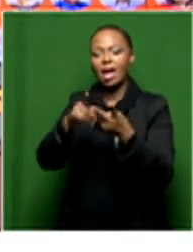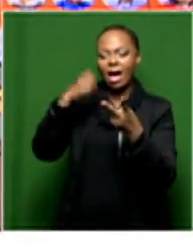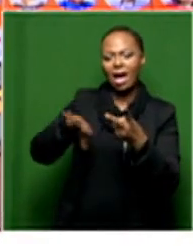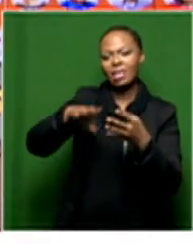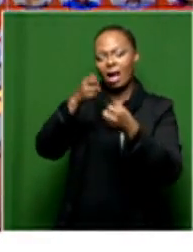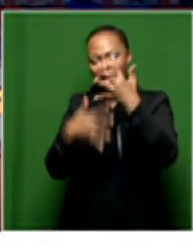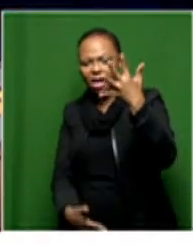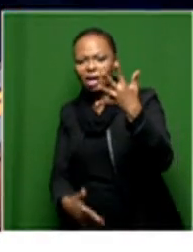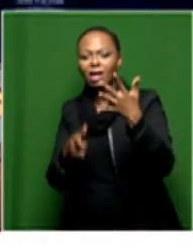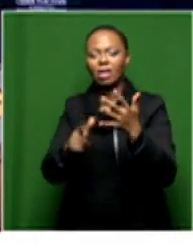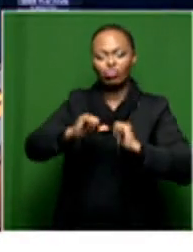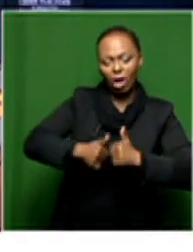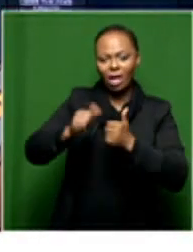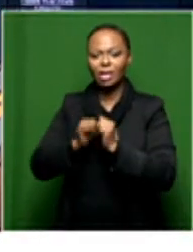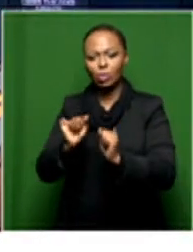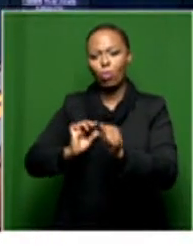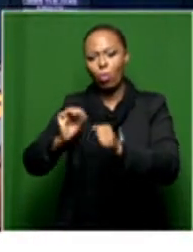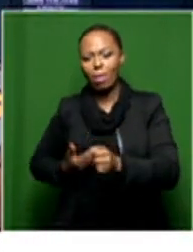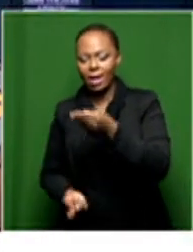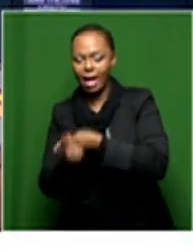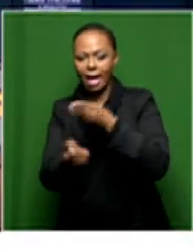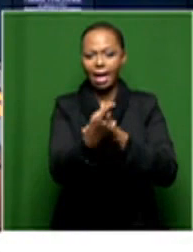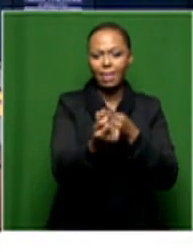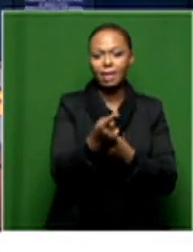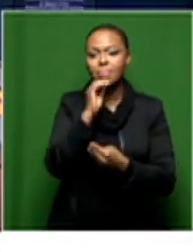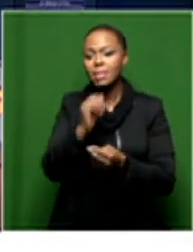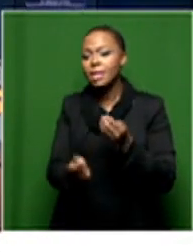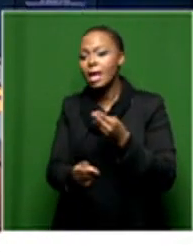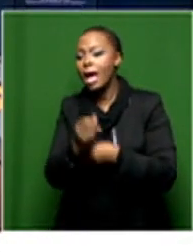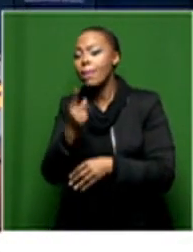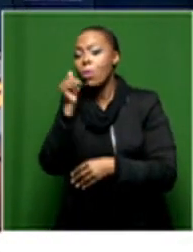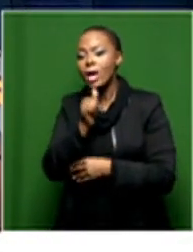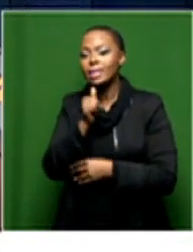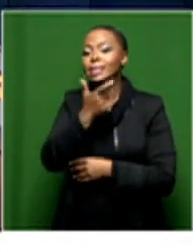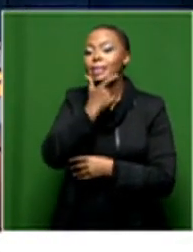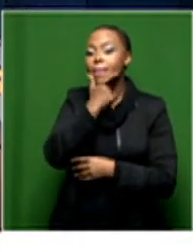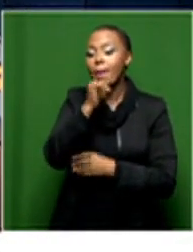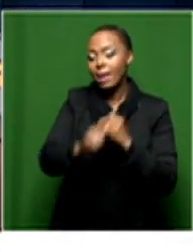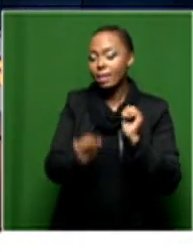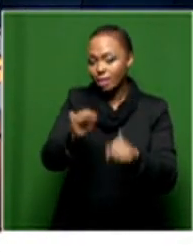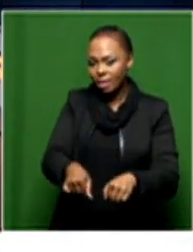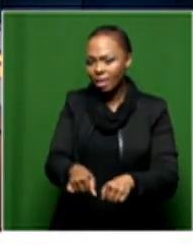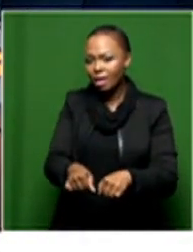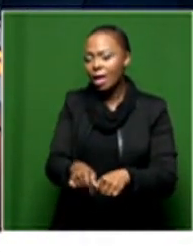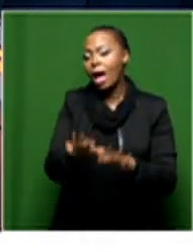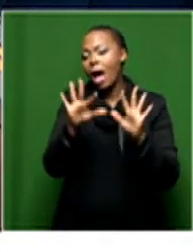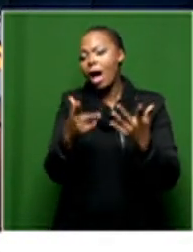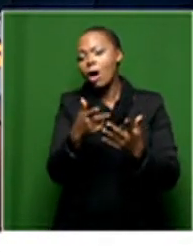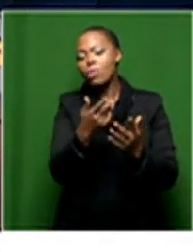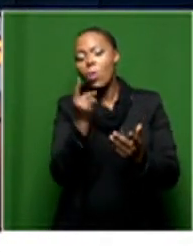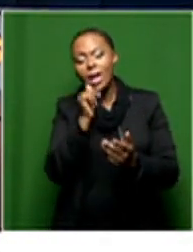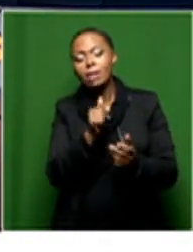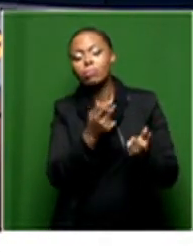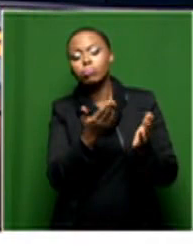affecting women in particular. And it will run through mid-December. And, you know, what can audiences expect?